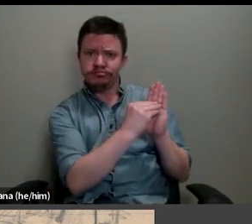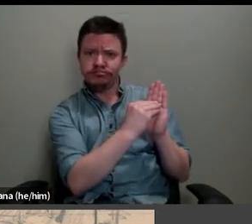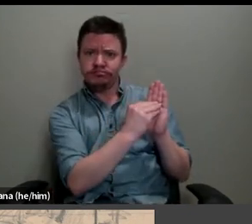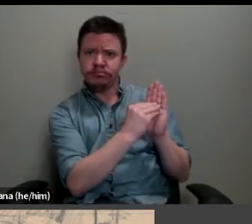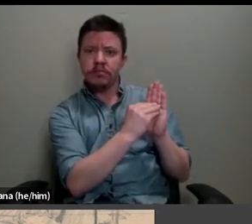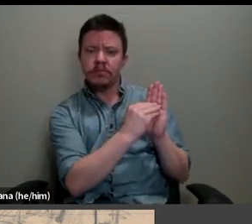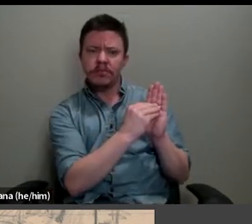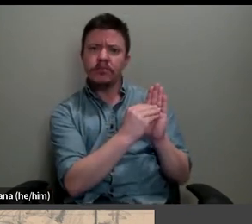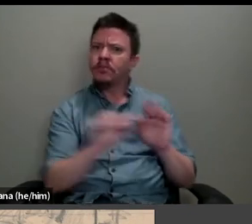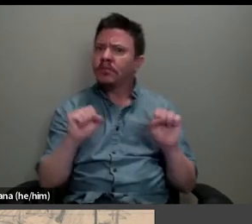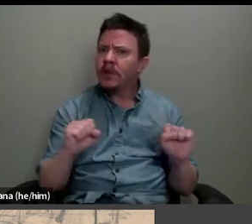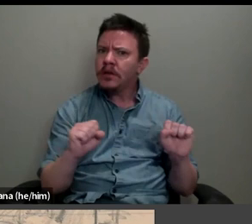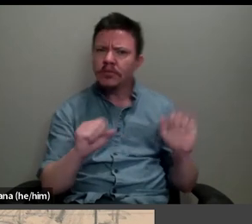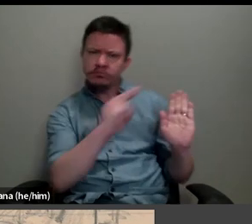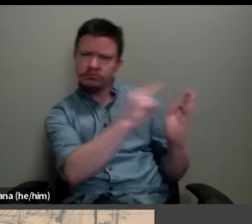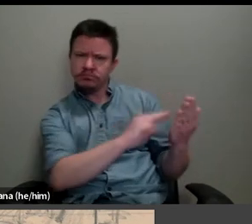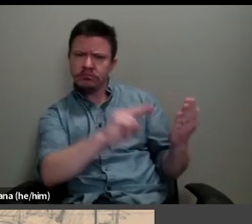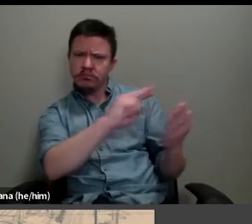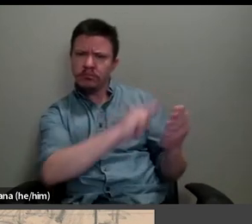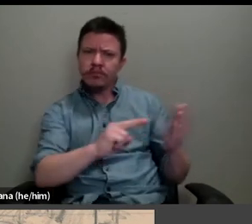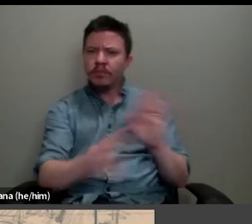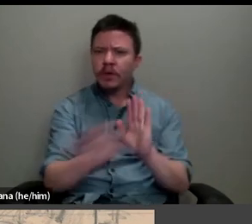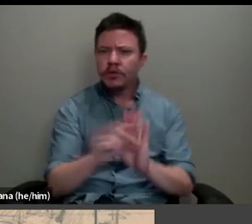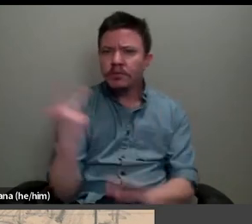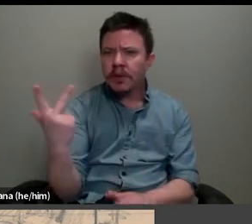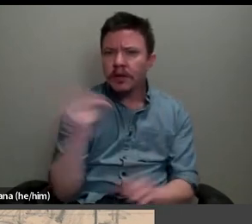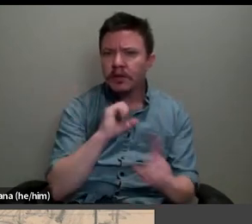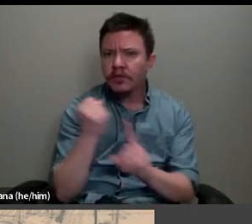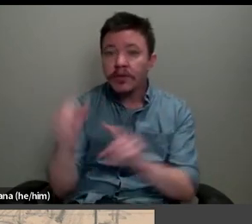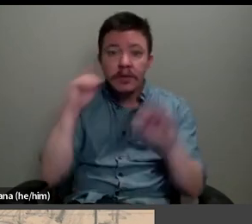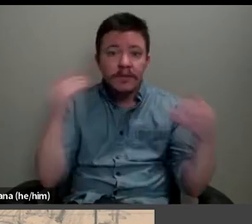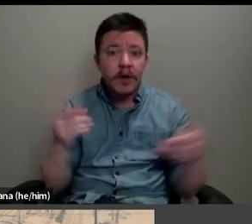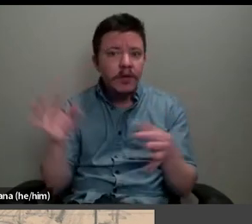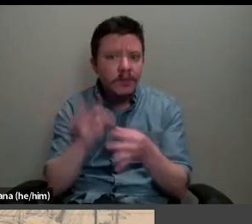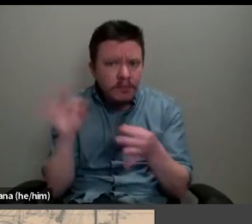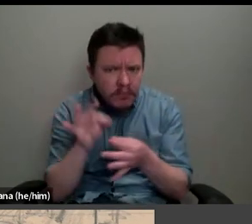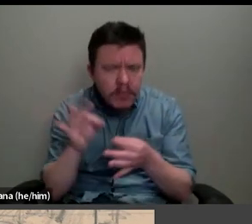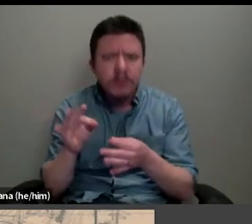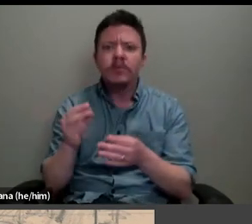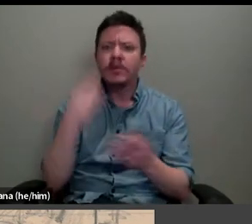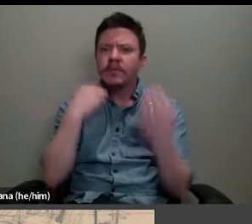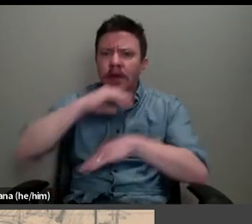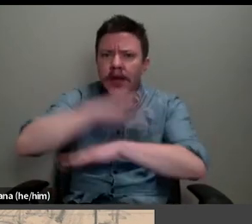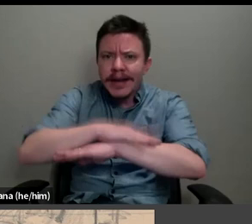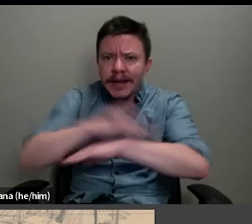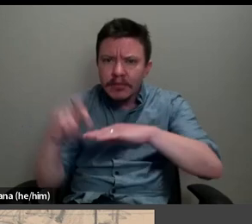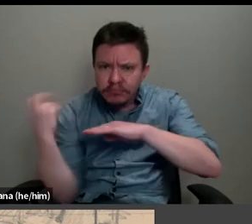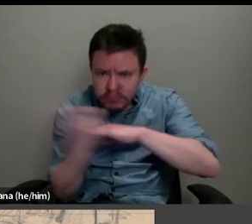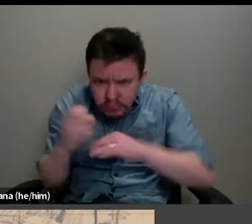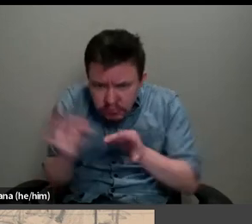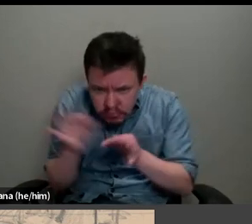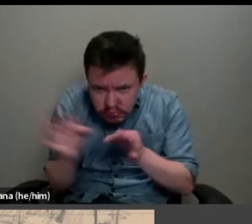it is possible to detect three scenes focused on seamstresses bent over dining tables. Light